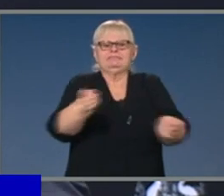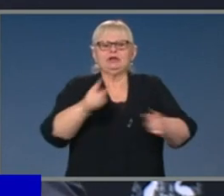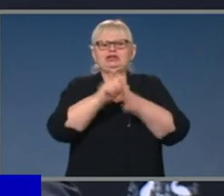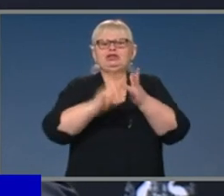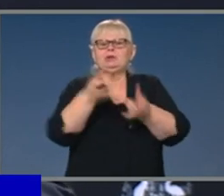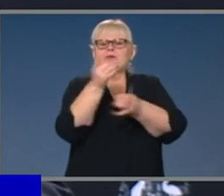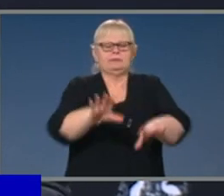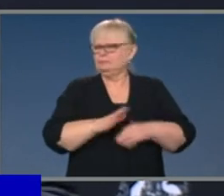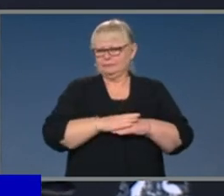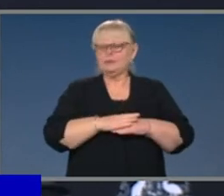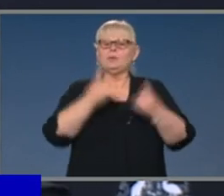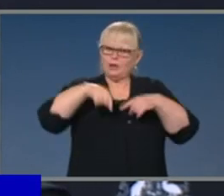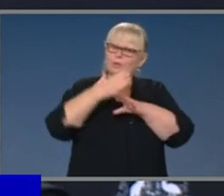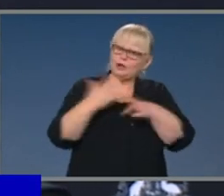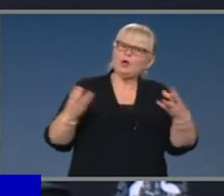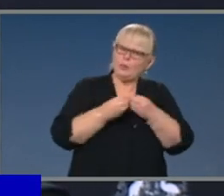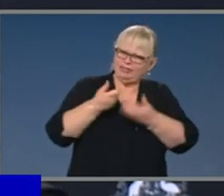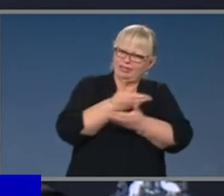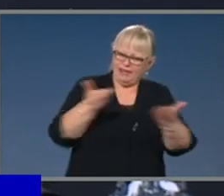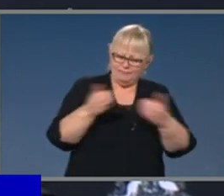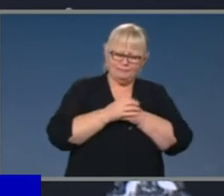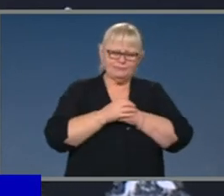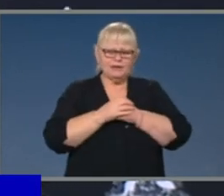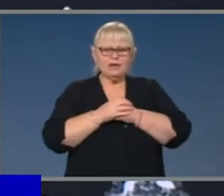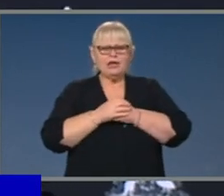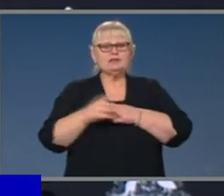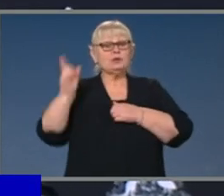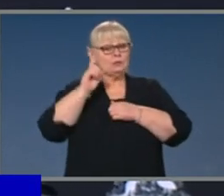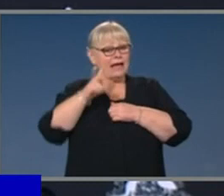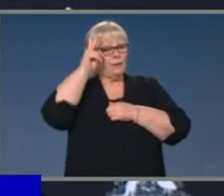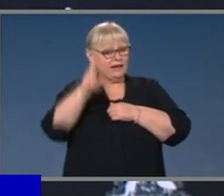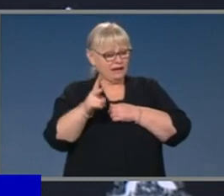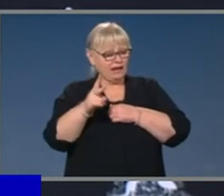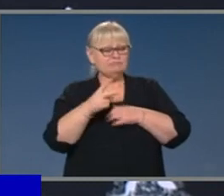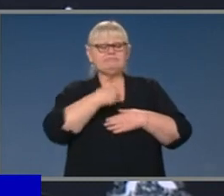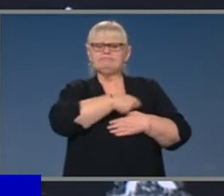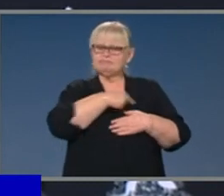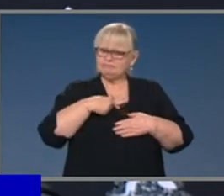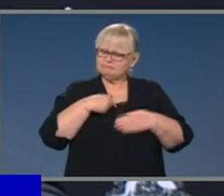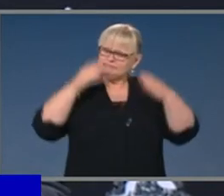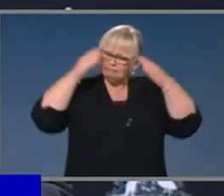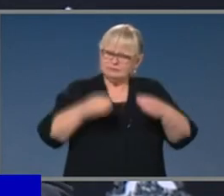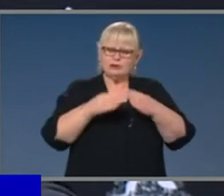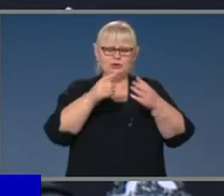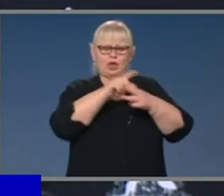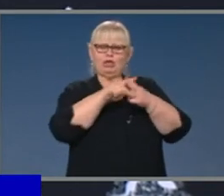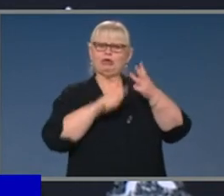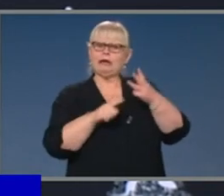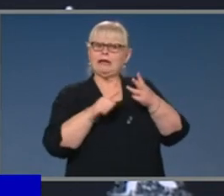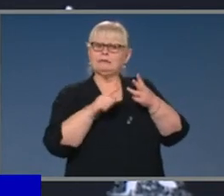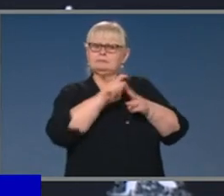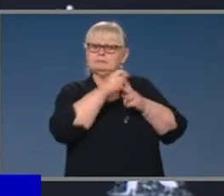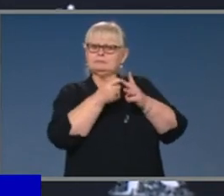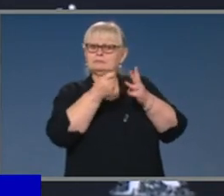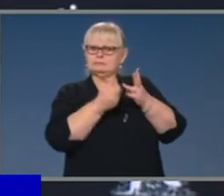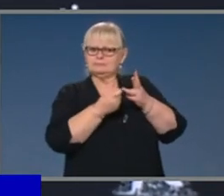Also today, we reaffirmed our commitment to the three-step process to ensure that we